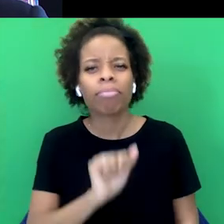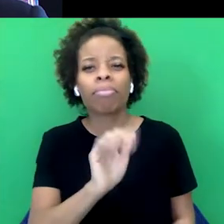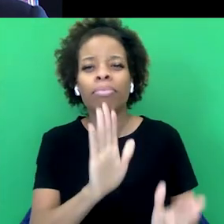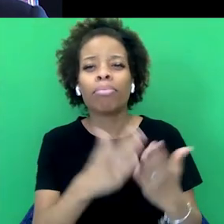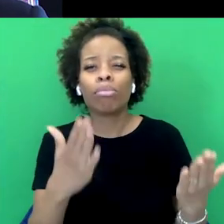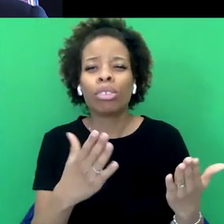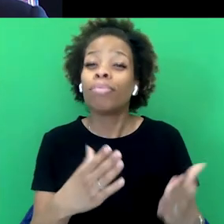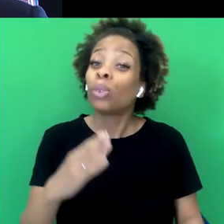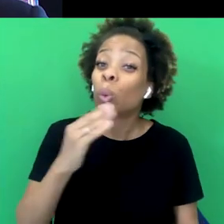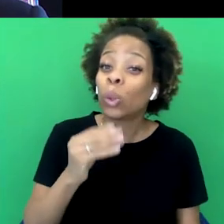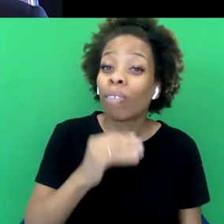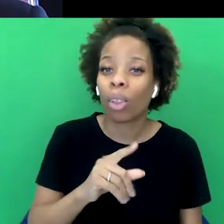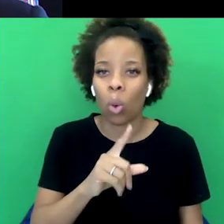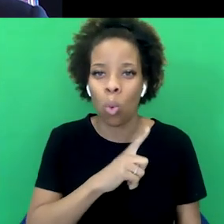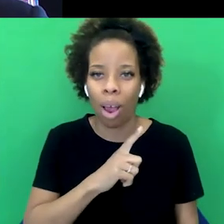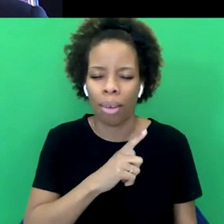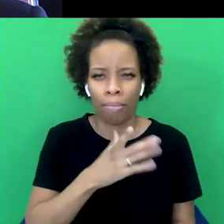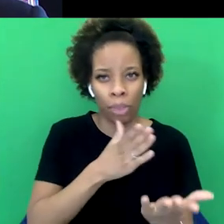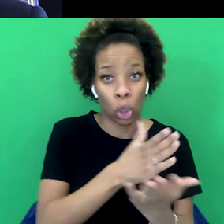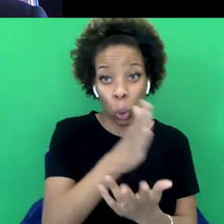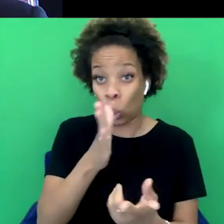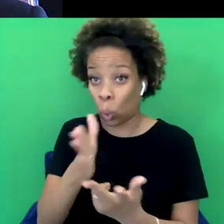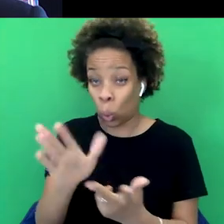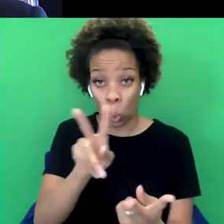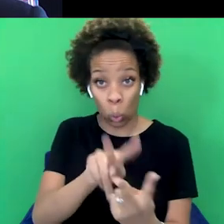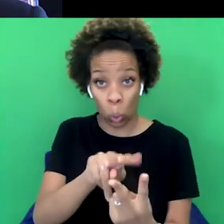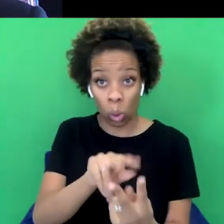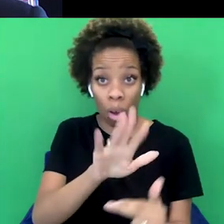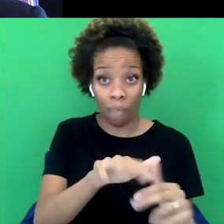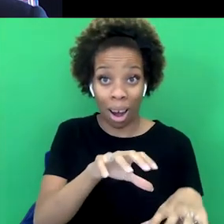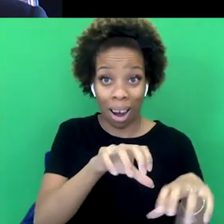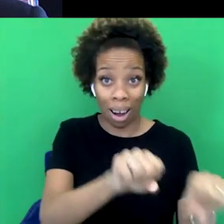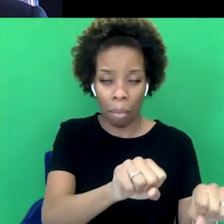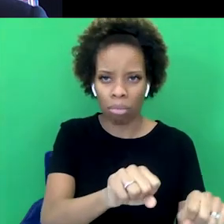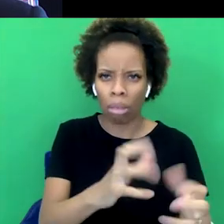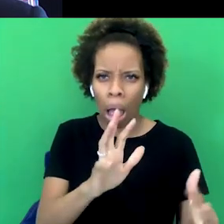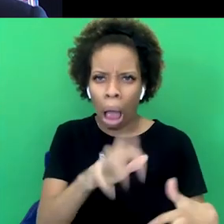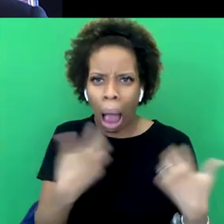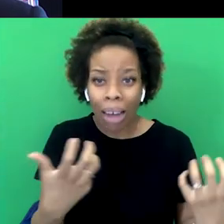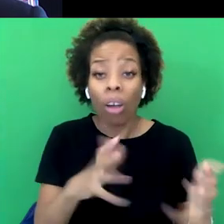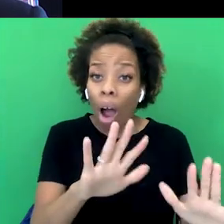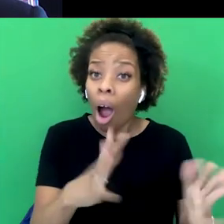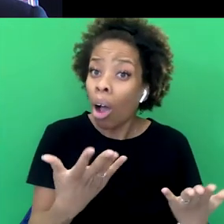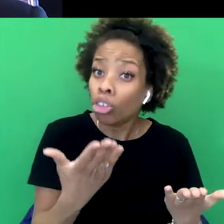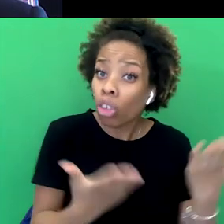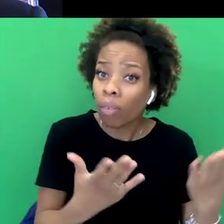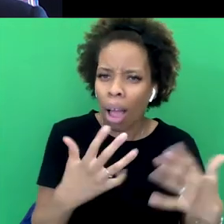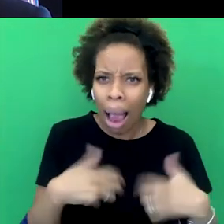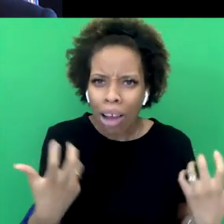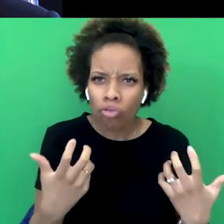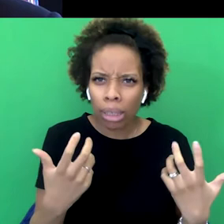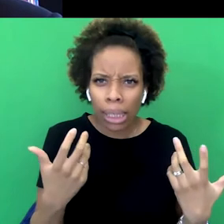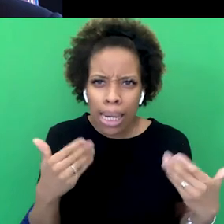that there's kind of two ways to approach the issue of empire. There's a sort of angry, polemical way in a justified fashion, know, angry, justified